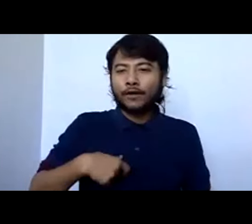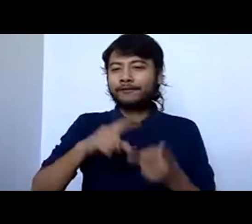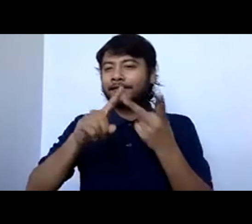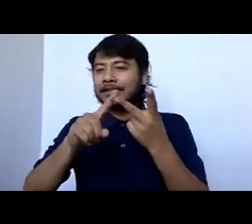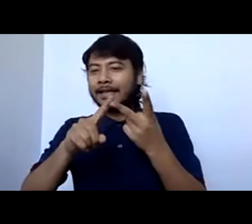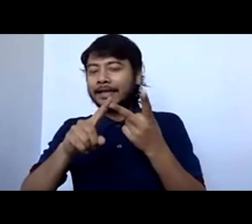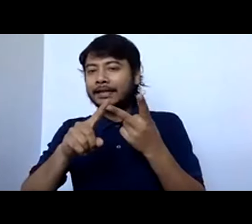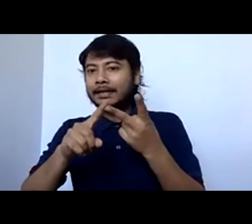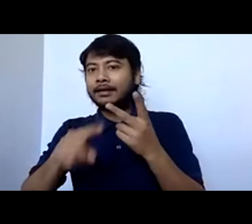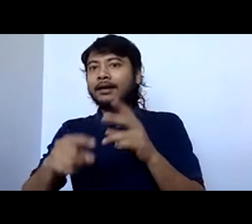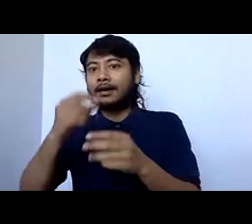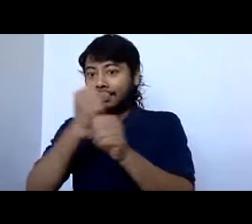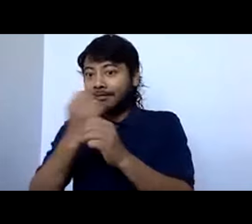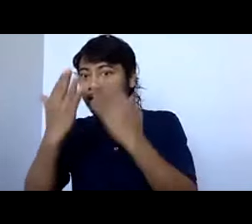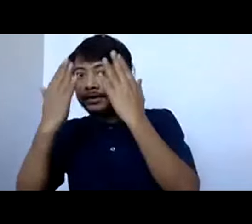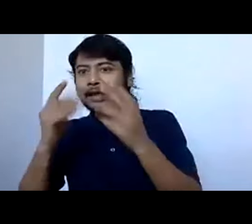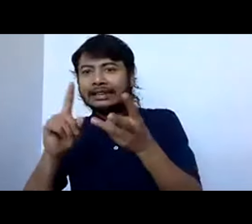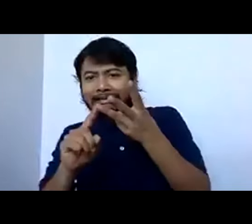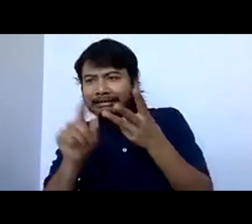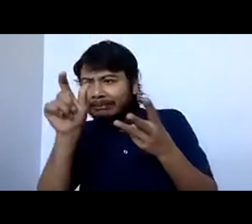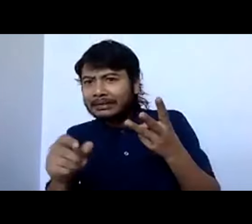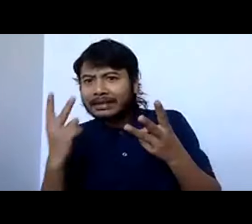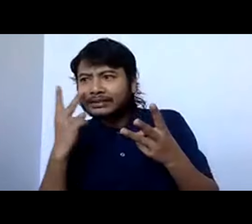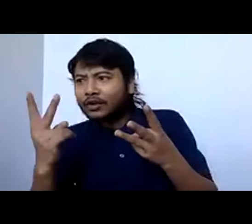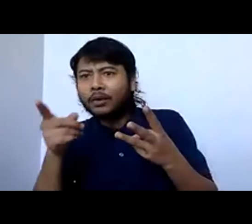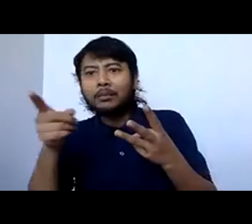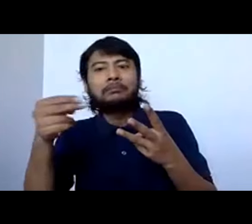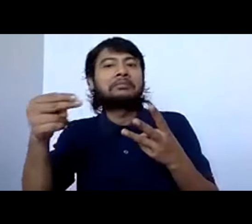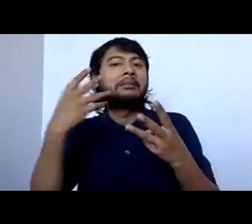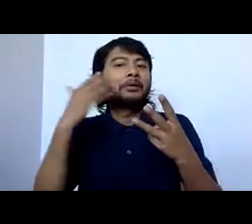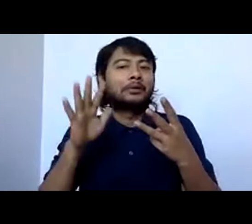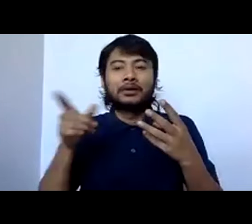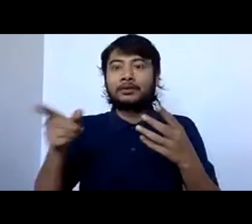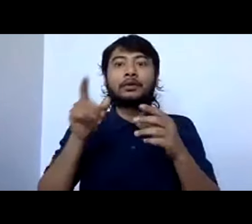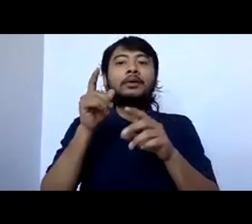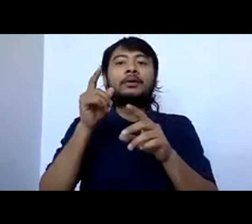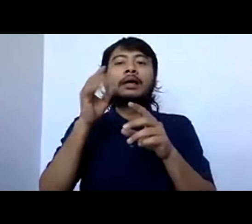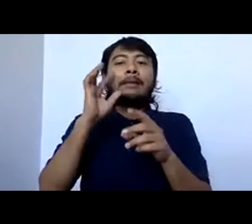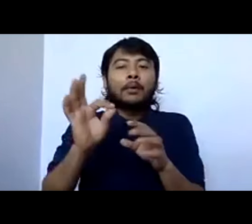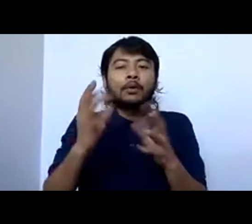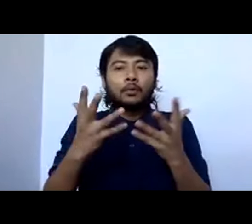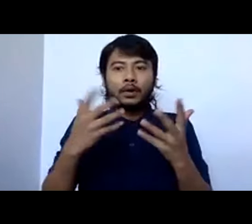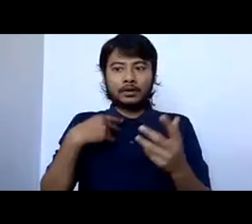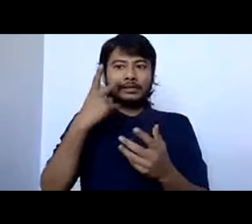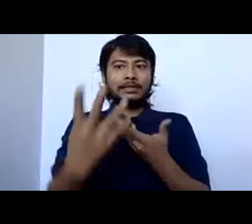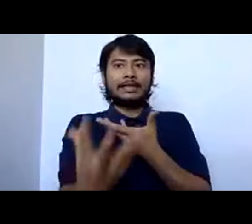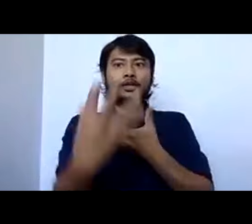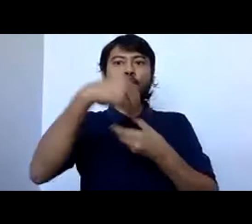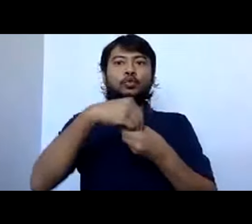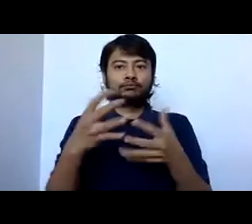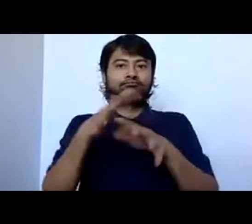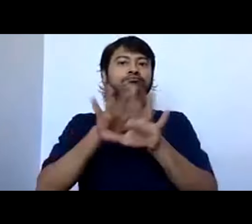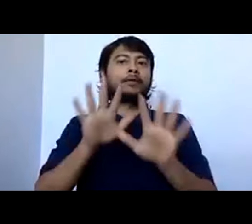really good to see, you know, that inclusivity of people in this conversation as well. I was told that they're members of the